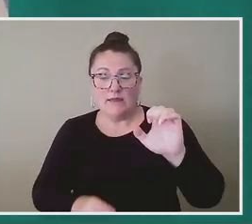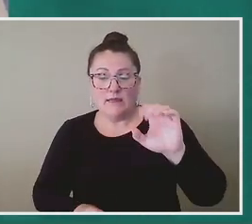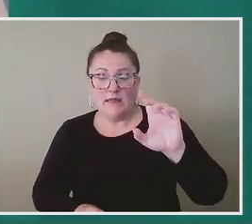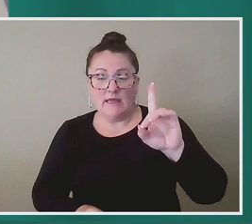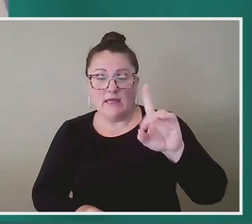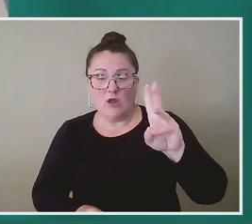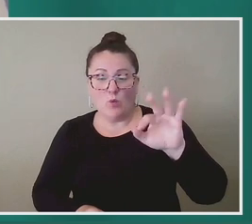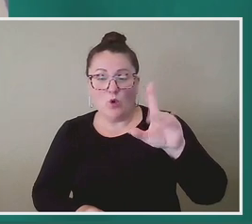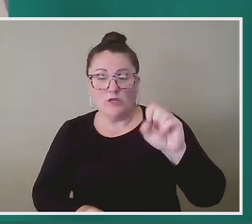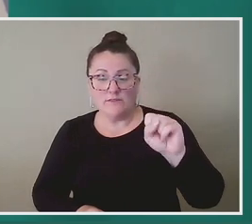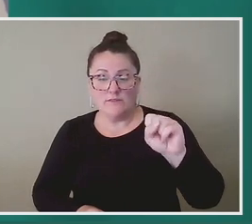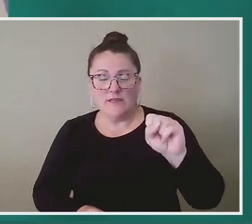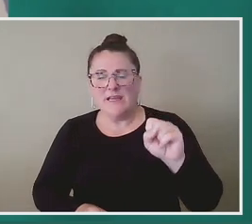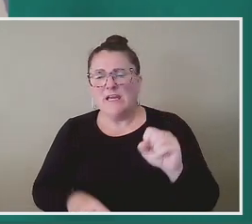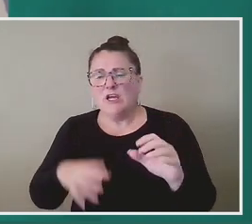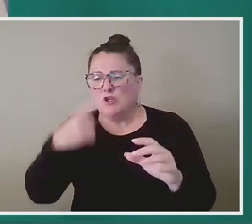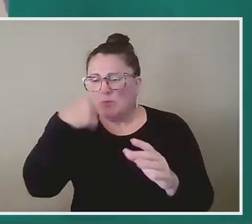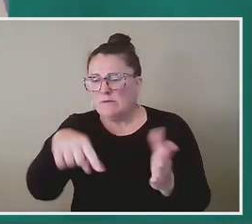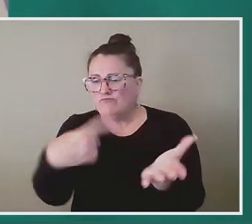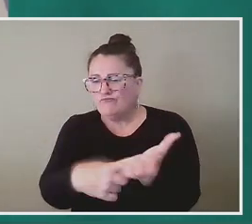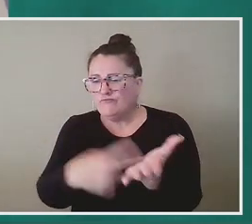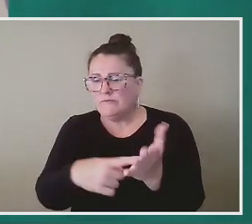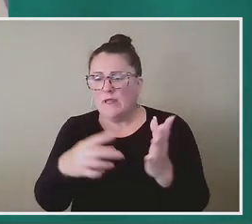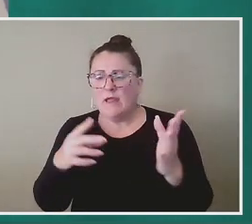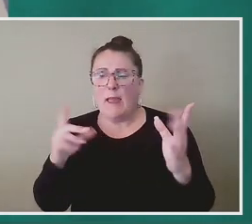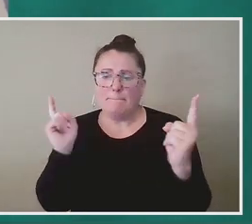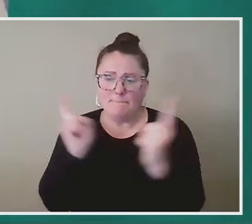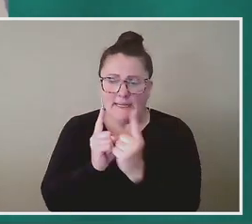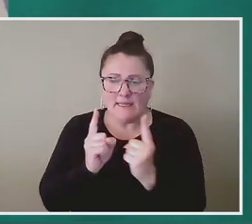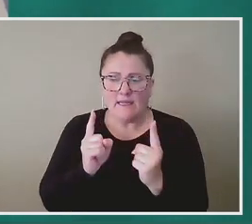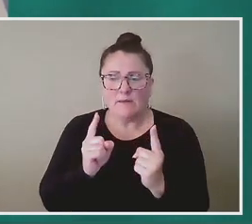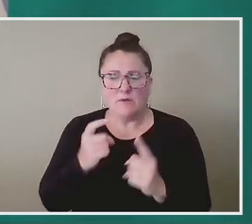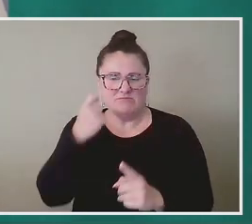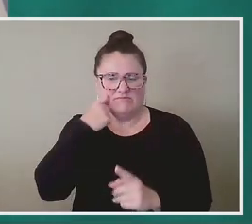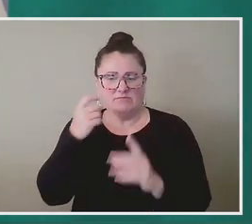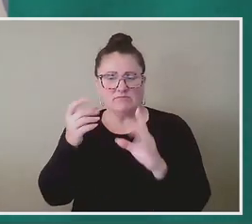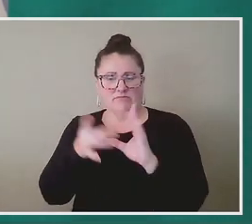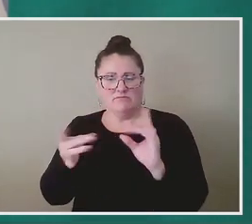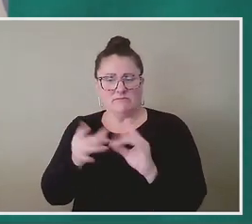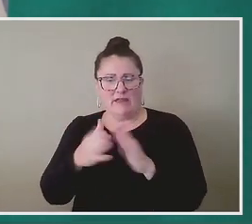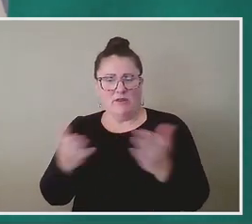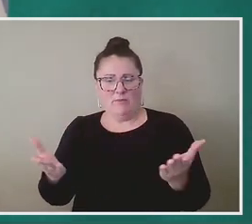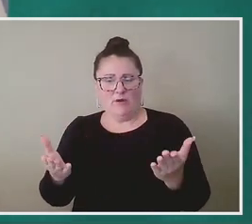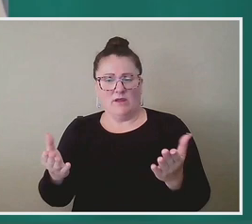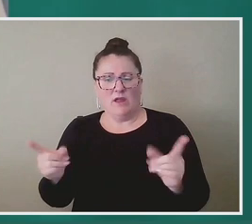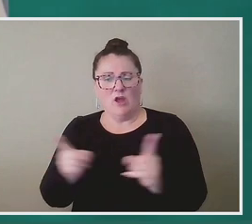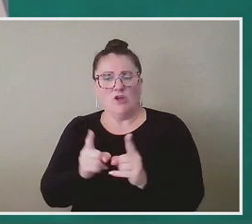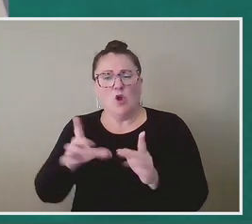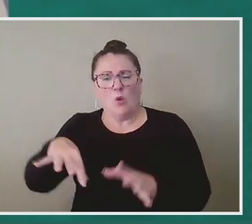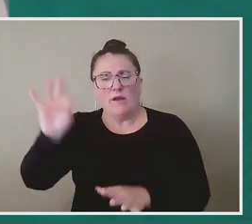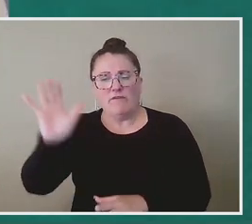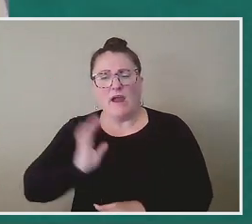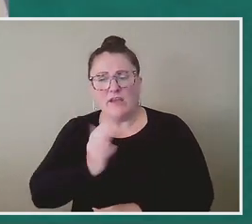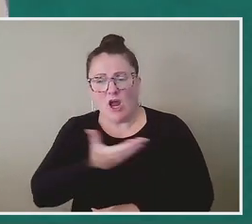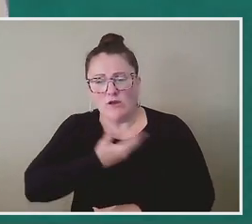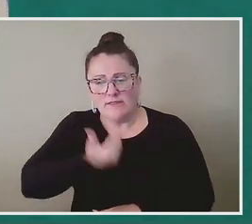about meeting him? You talk about it in the book and talk about where we find ourselves to thinking about how we got